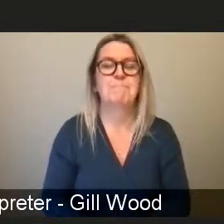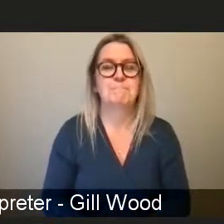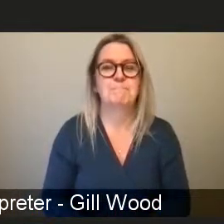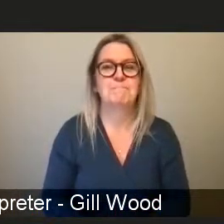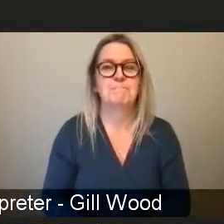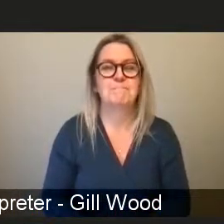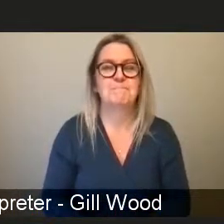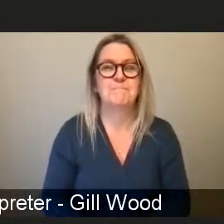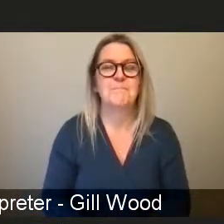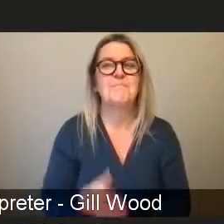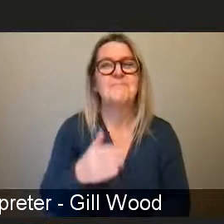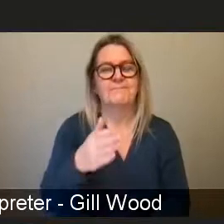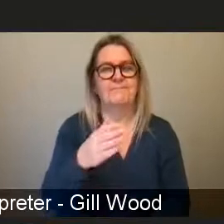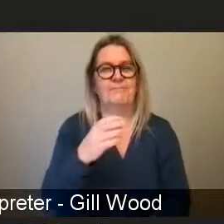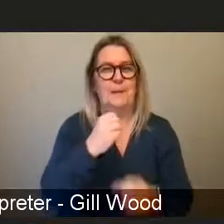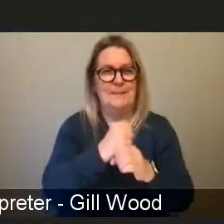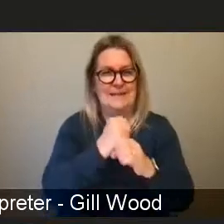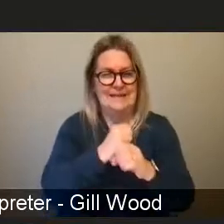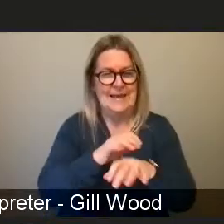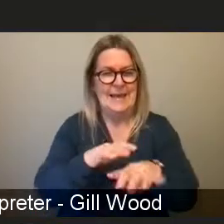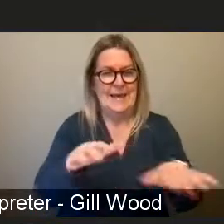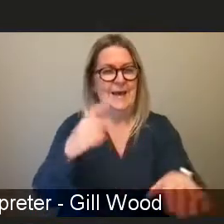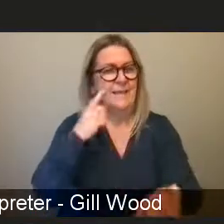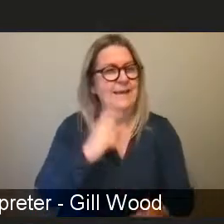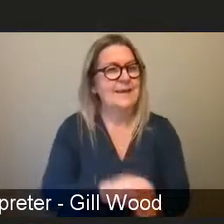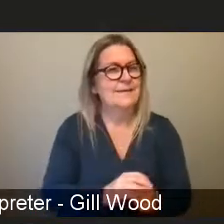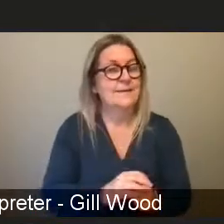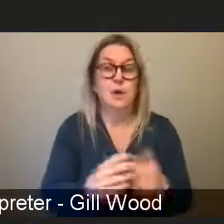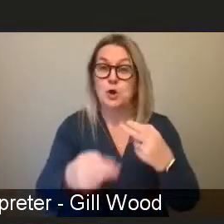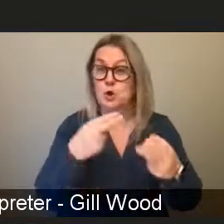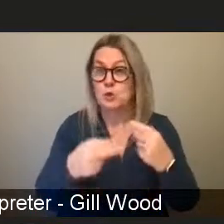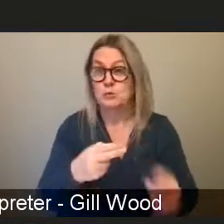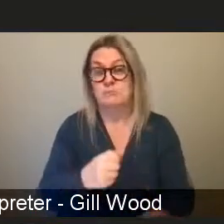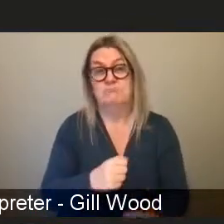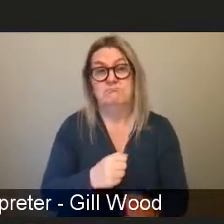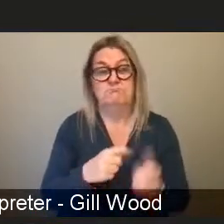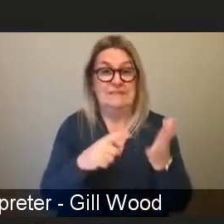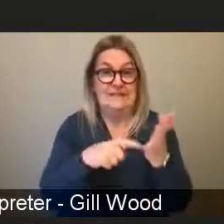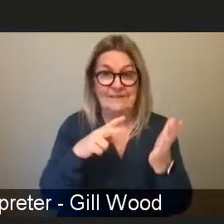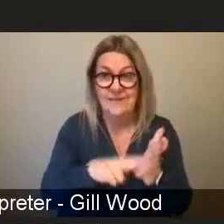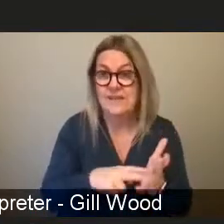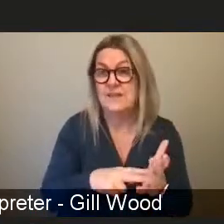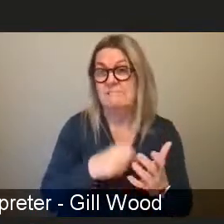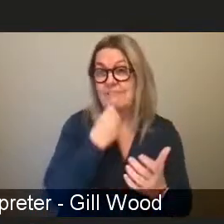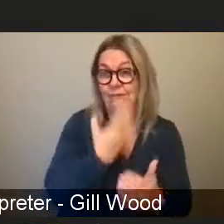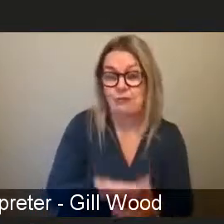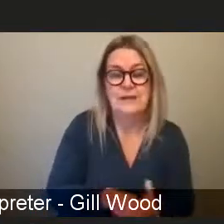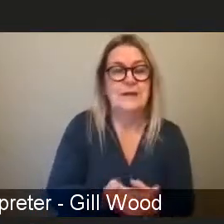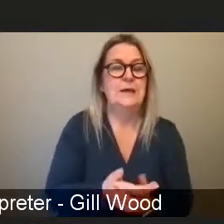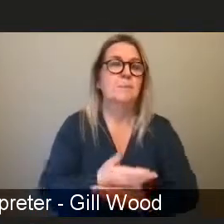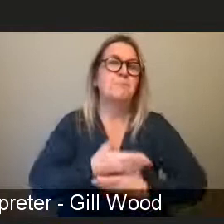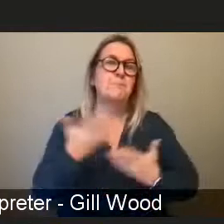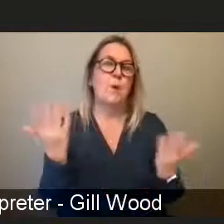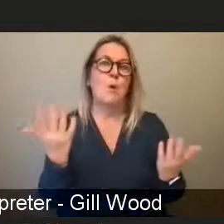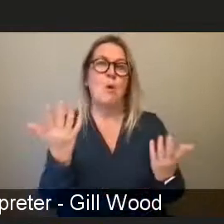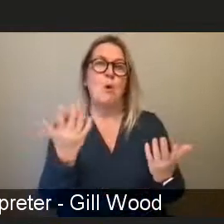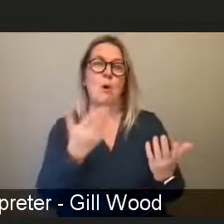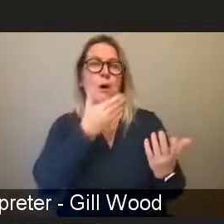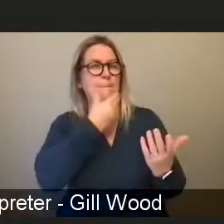if we think about things like news coverage, but also fictional representations of men's violence against women,